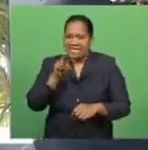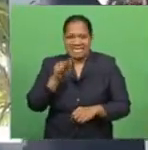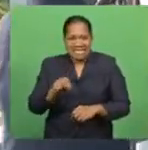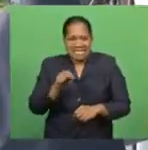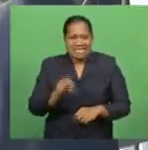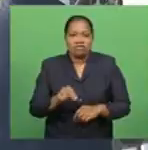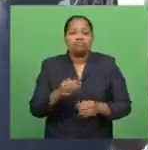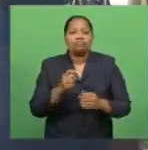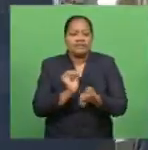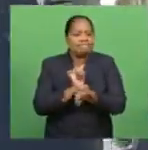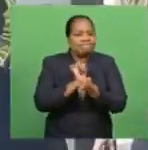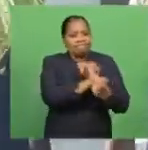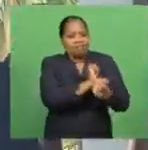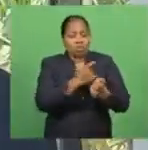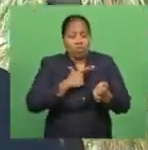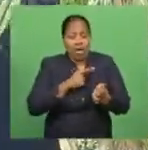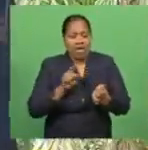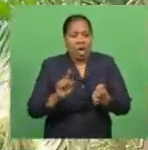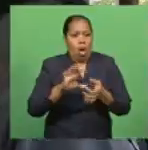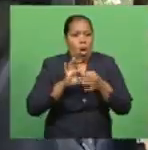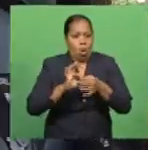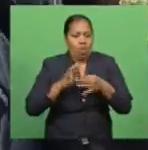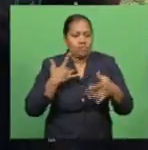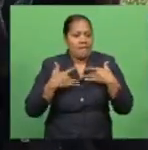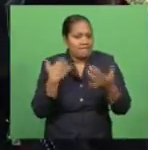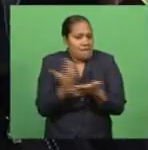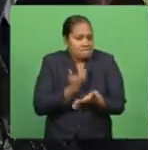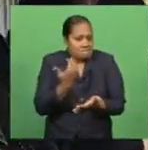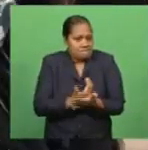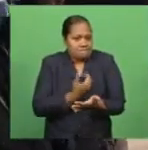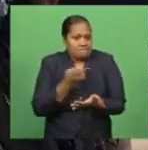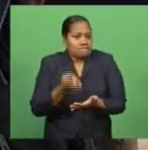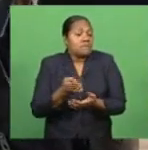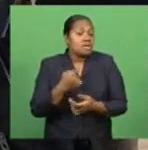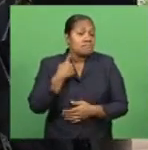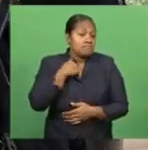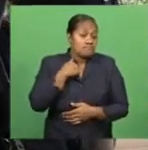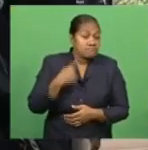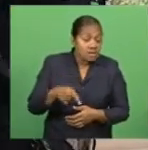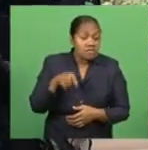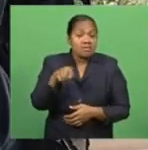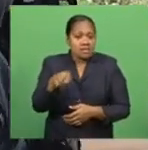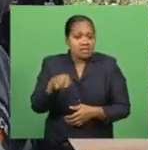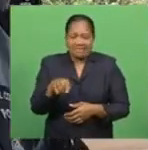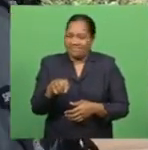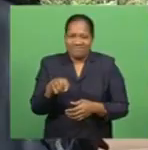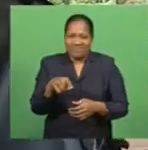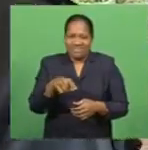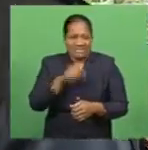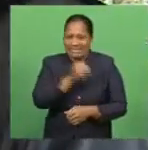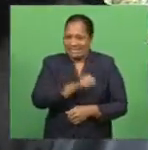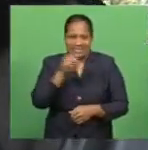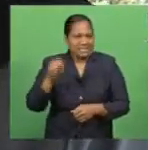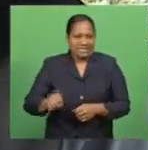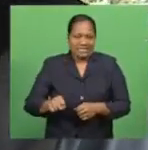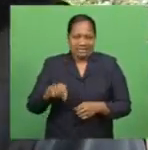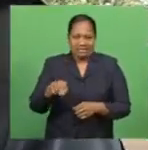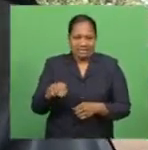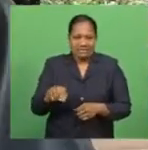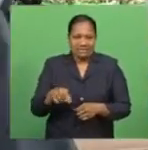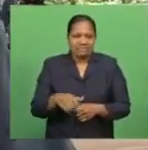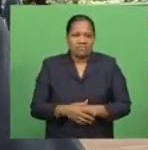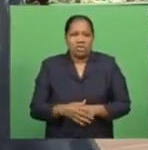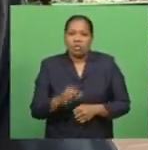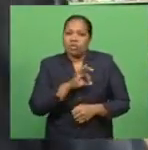his own life. Magistrate Bimsara Jagatore ruled that murder is an indictable offence and it is not in the interest of justice